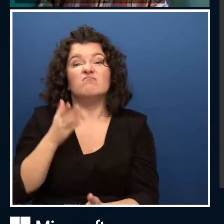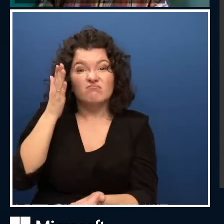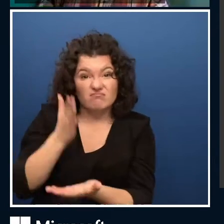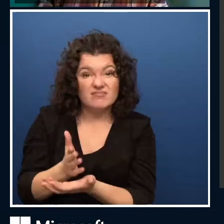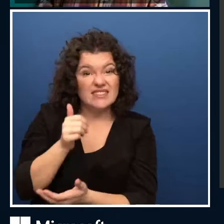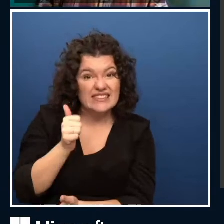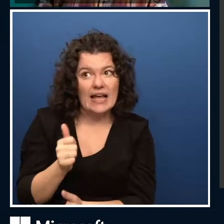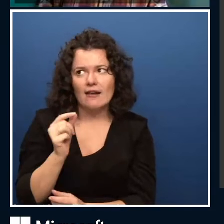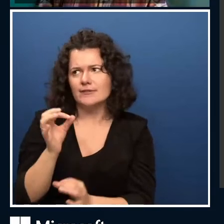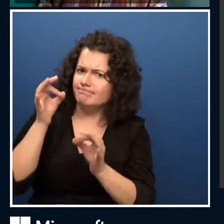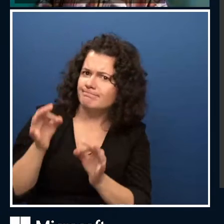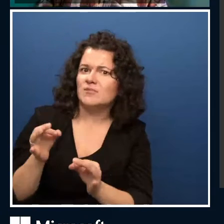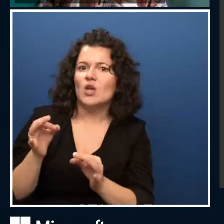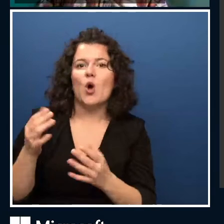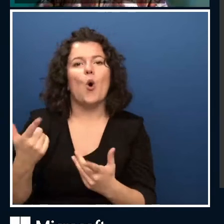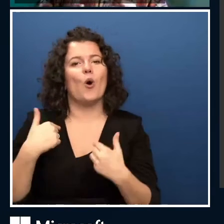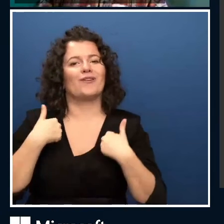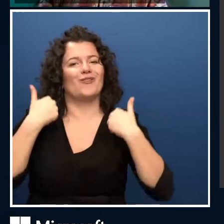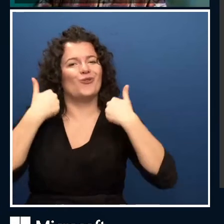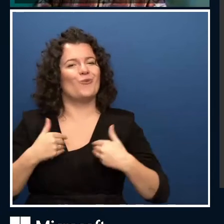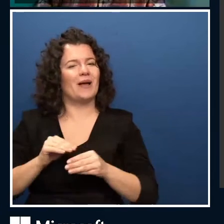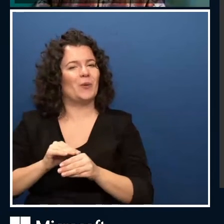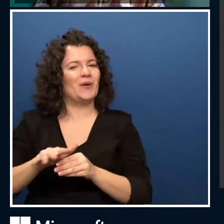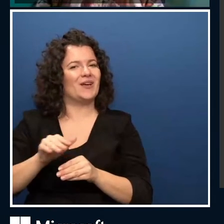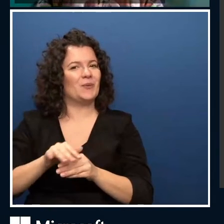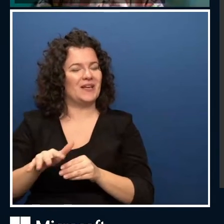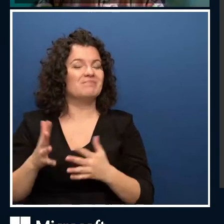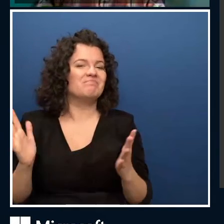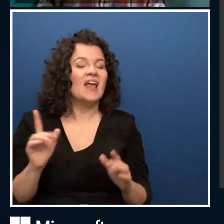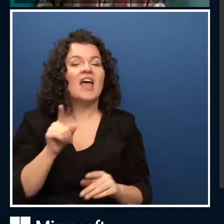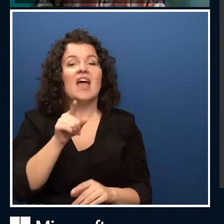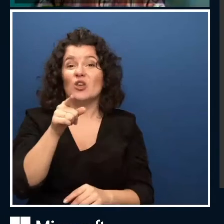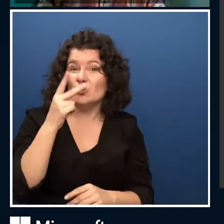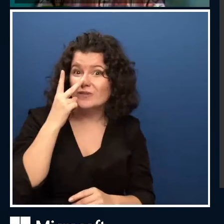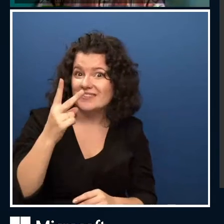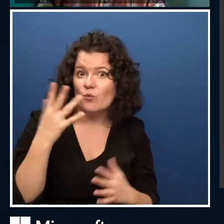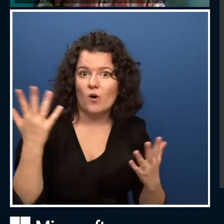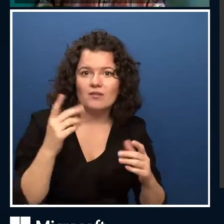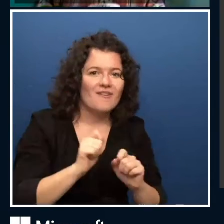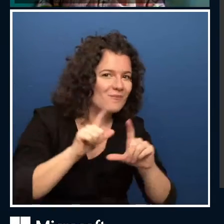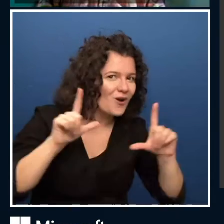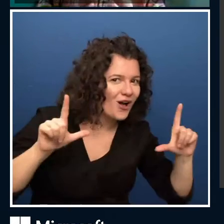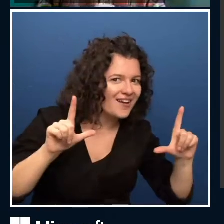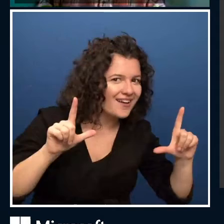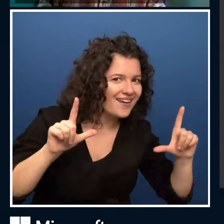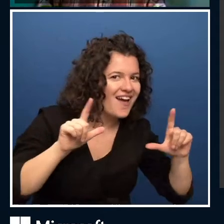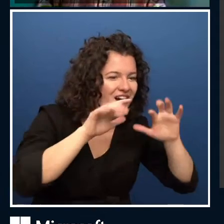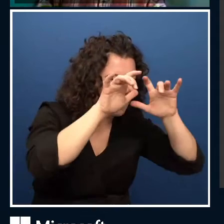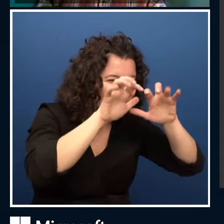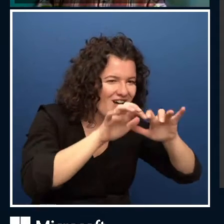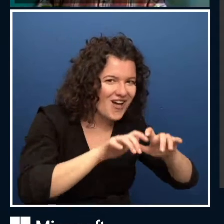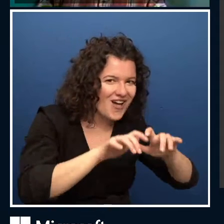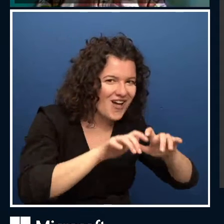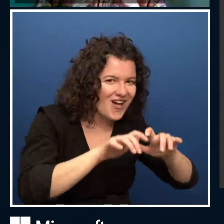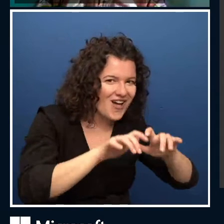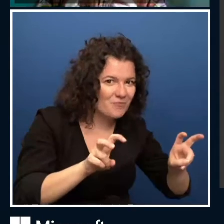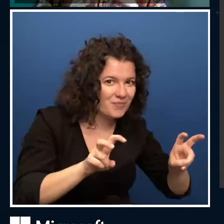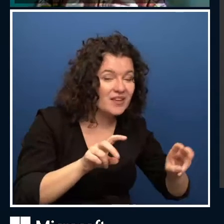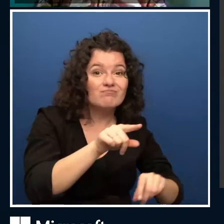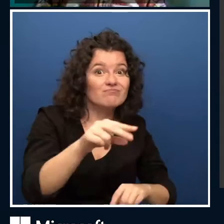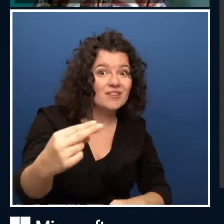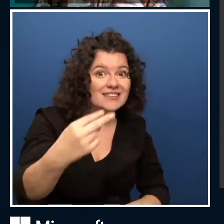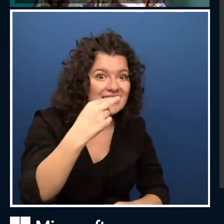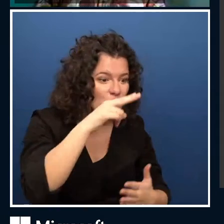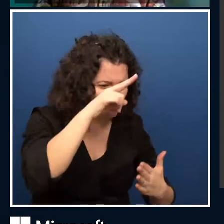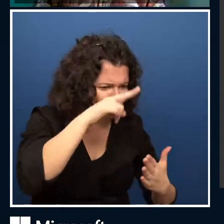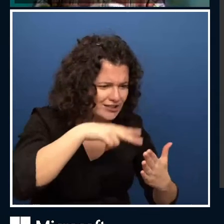visit my blog and to read more about it and about the technique behind it called generative adversarial networks. And this this is something we are not